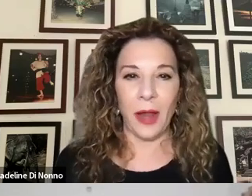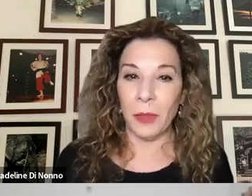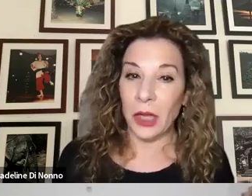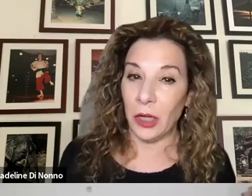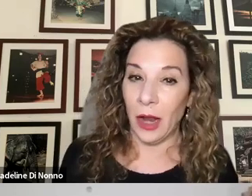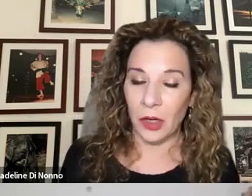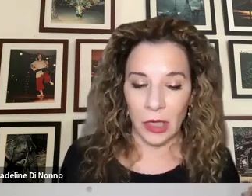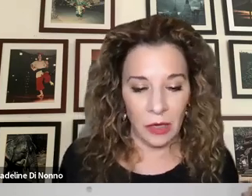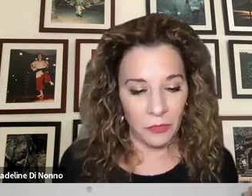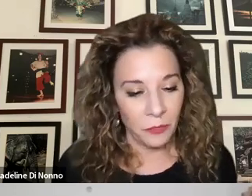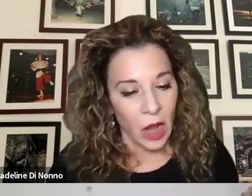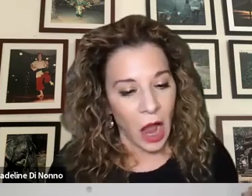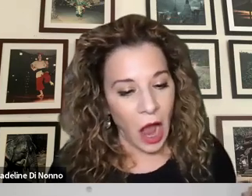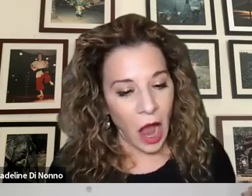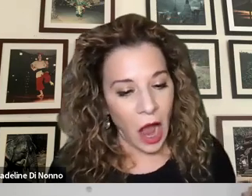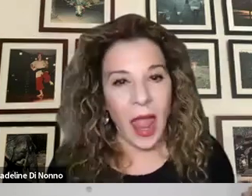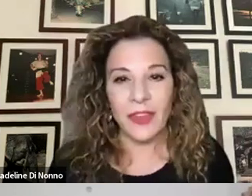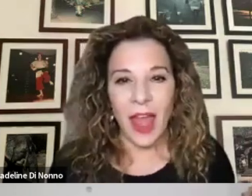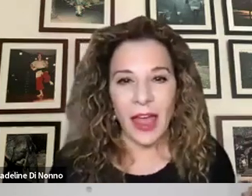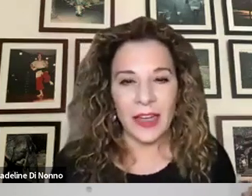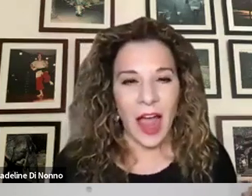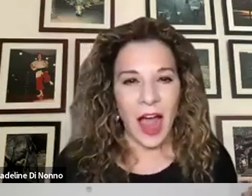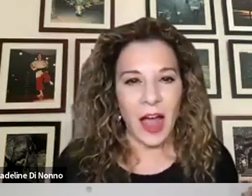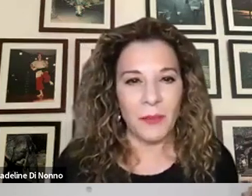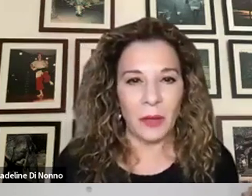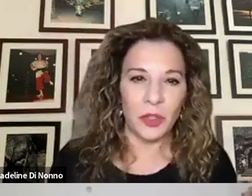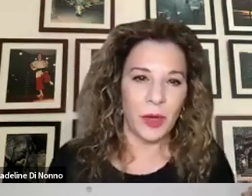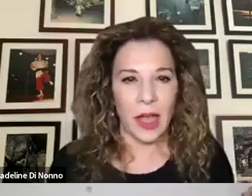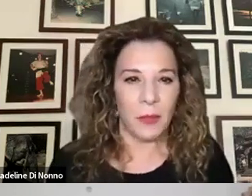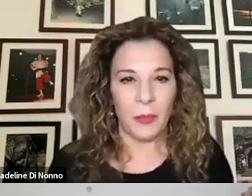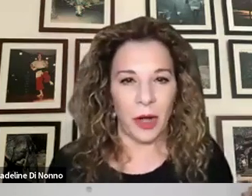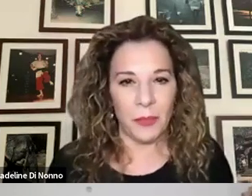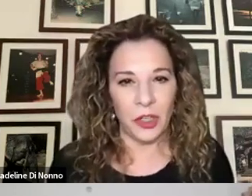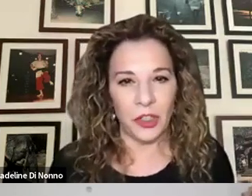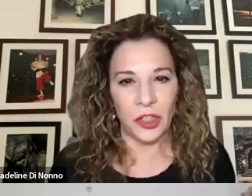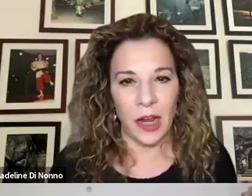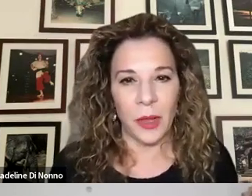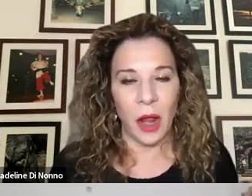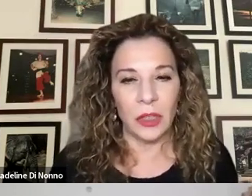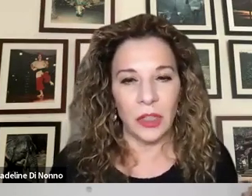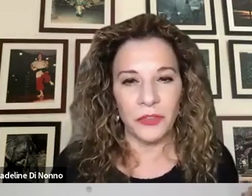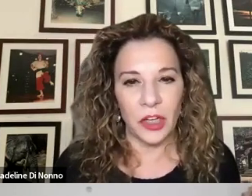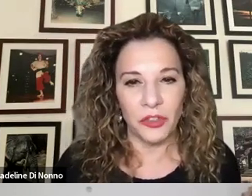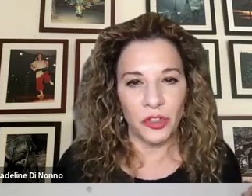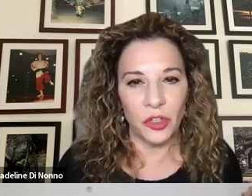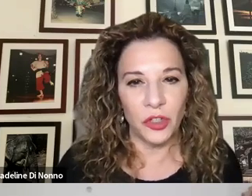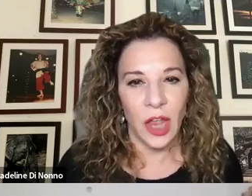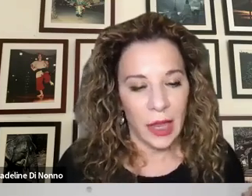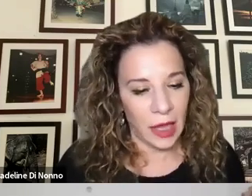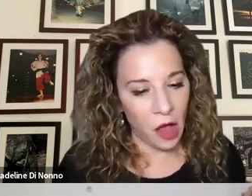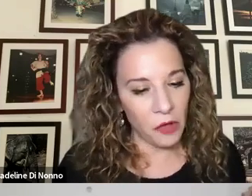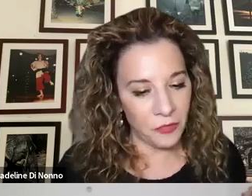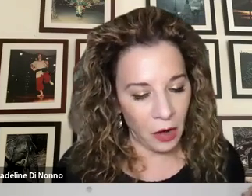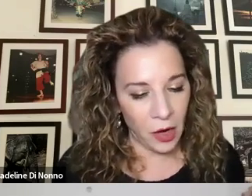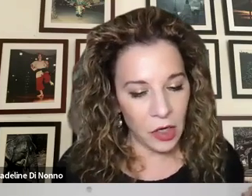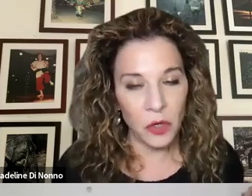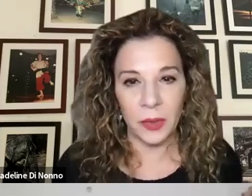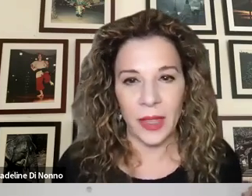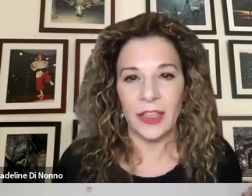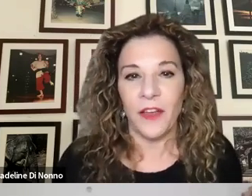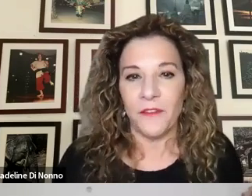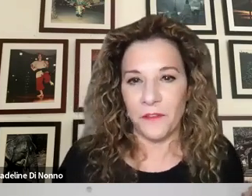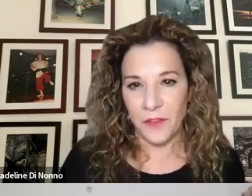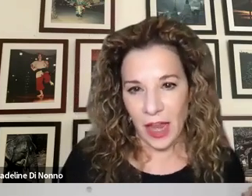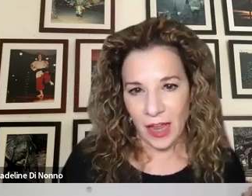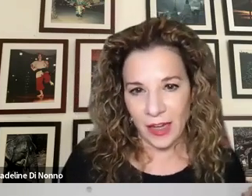you're in a family, you never leave. And then I'm doing kind of my Brady Bunch thing, but I would love to introduce Kale Farron, who